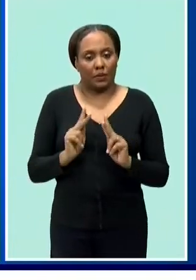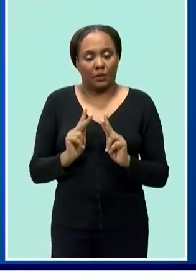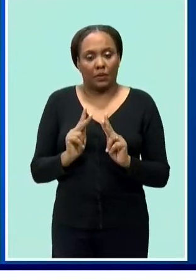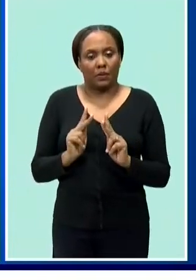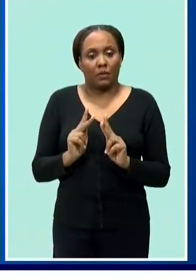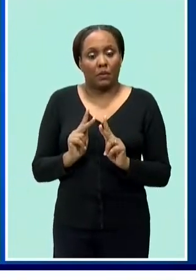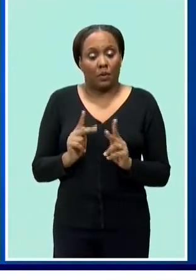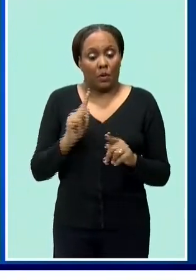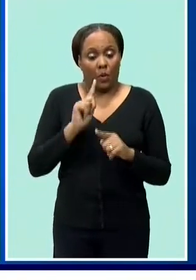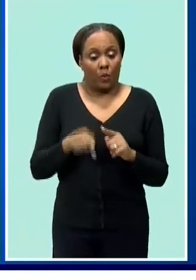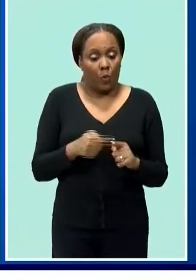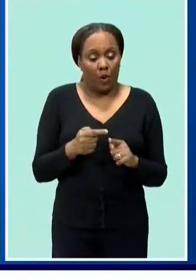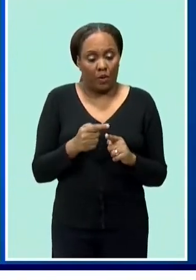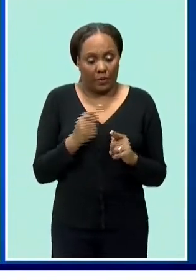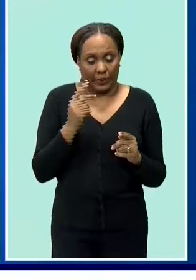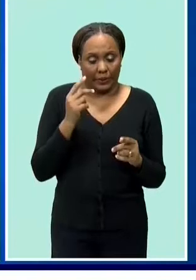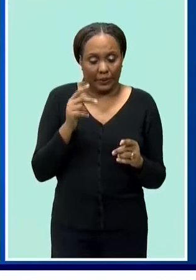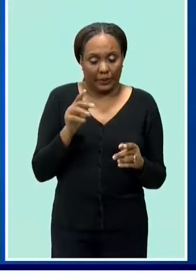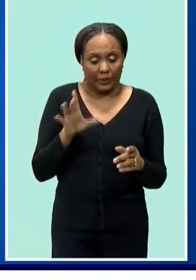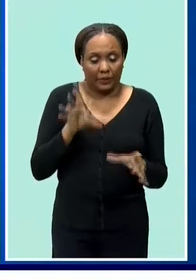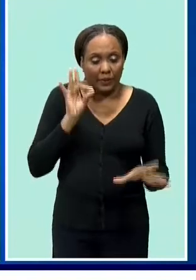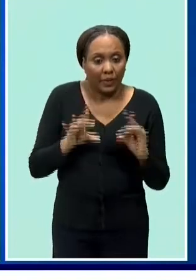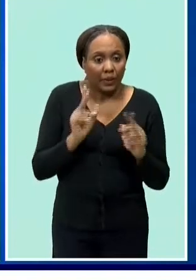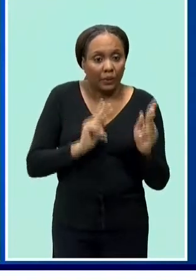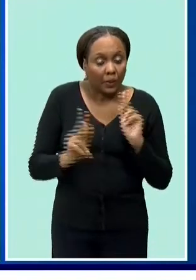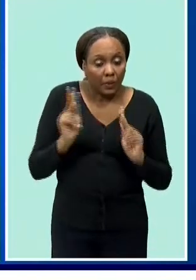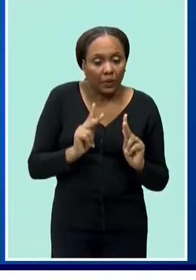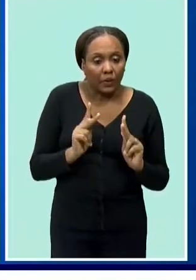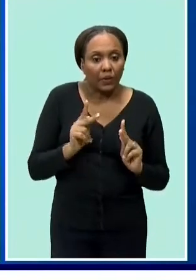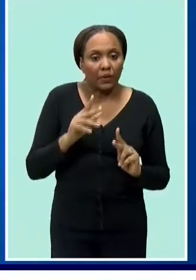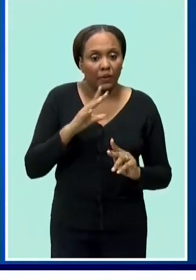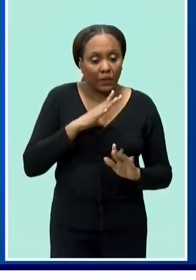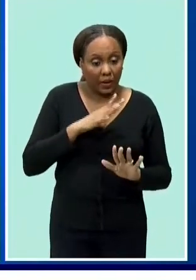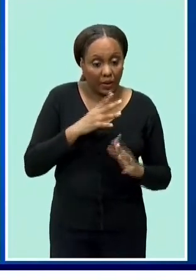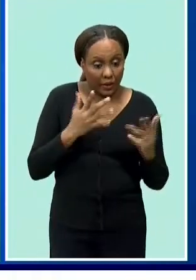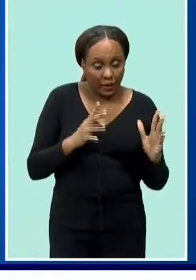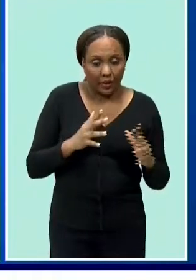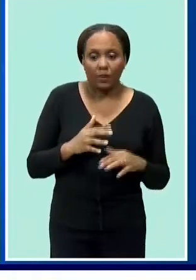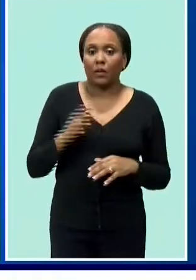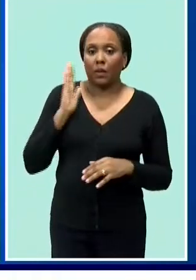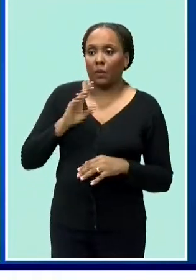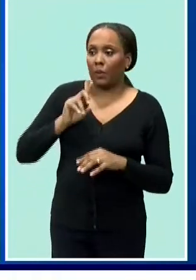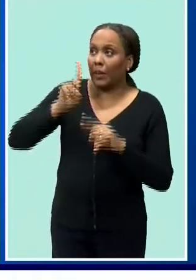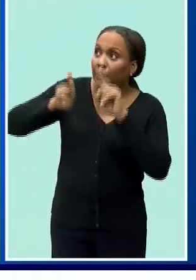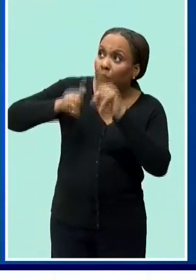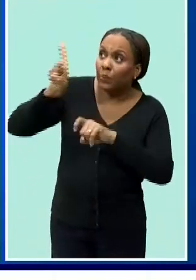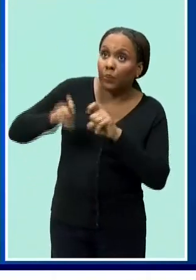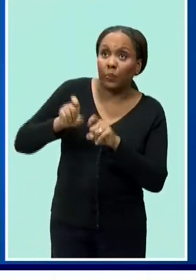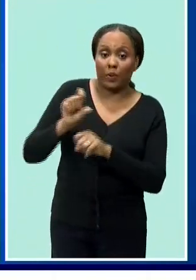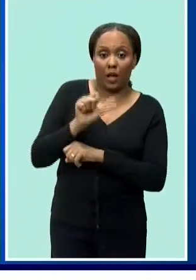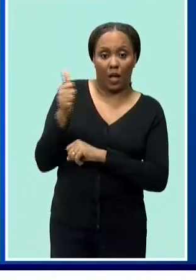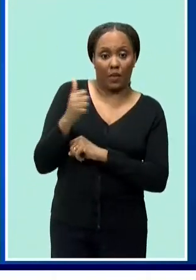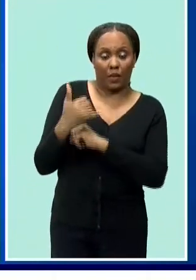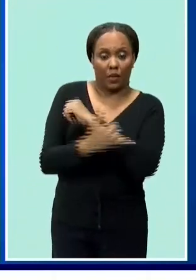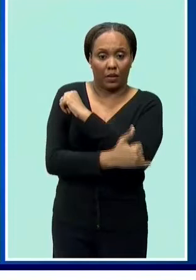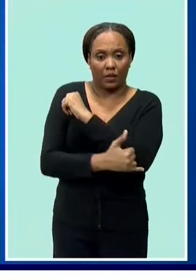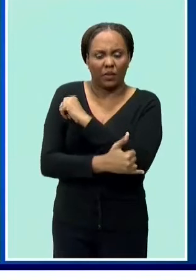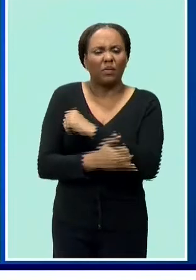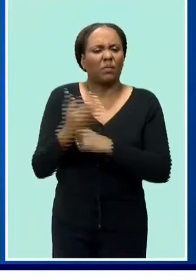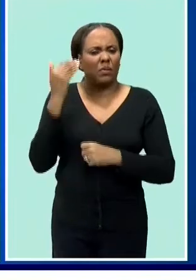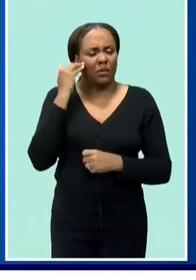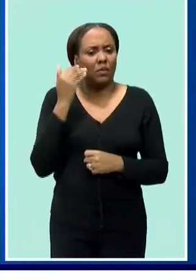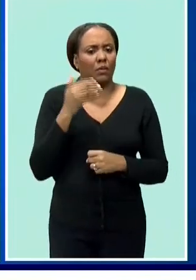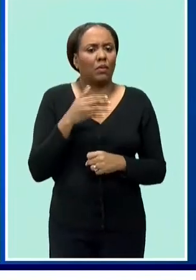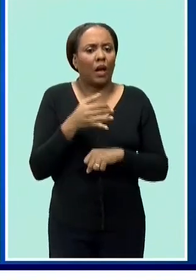but at the same time we are looking we've been advised that they are one or two islands sister